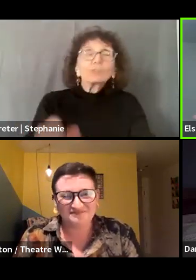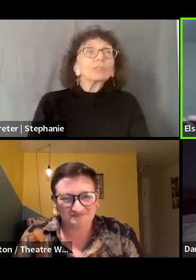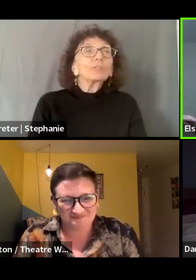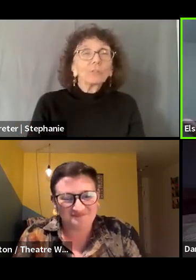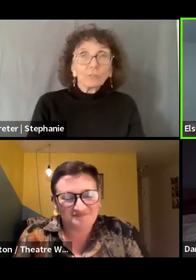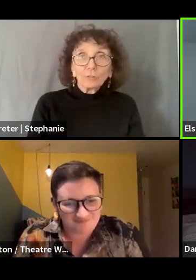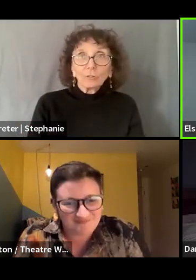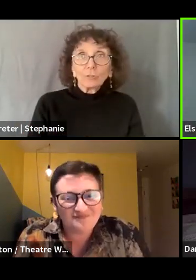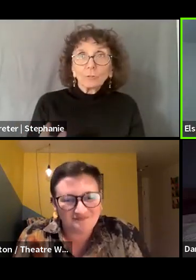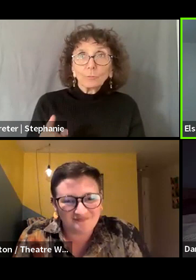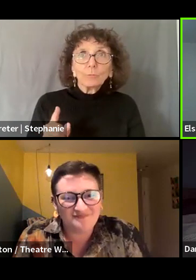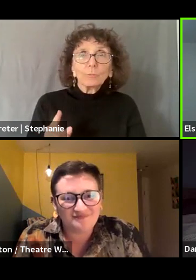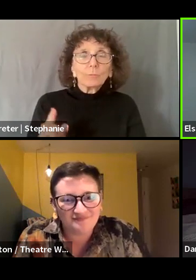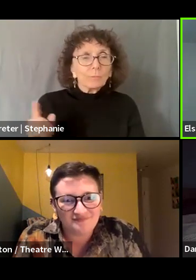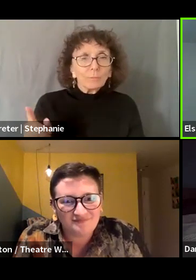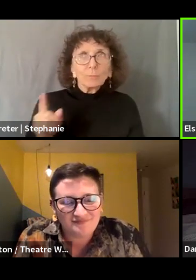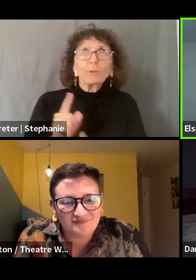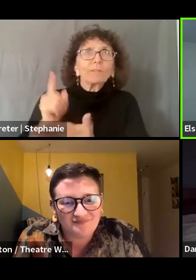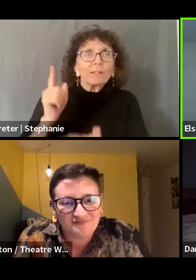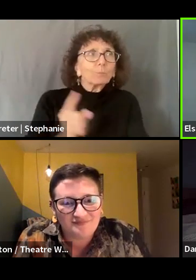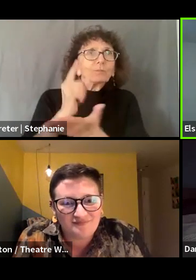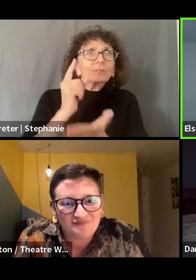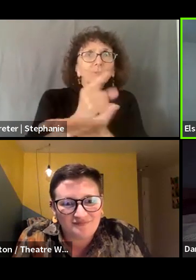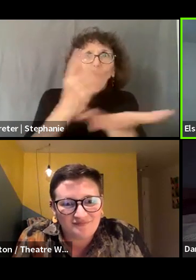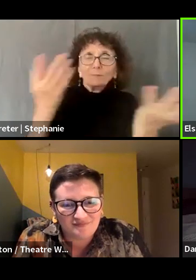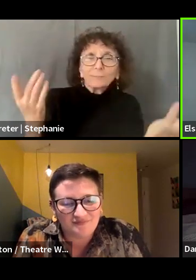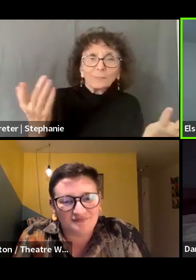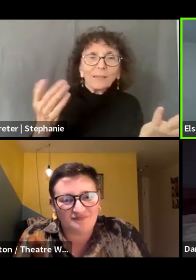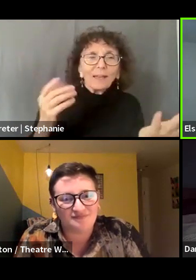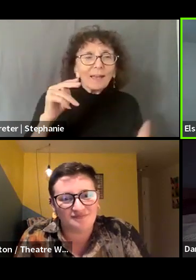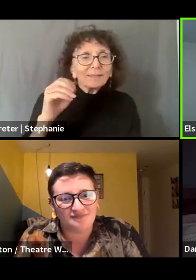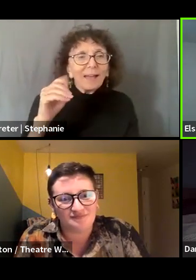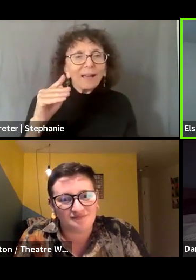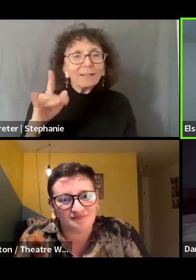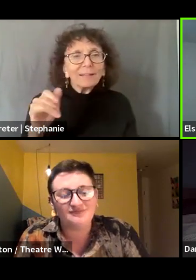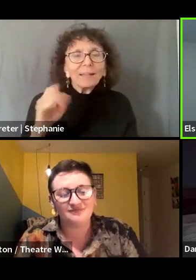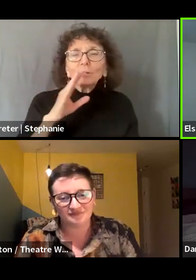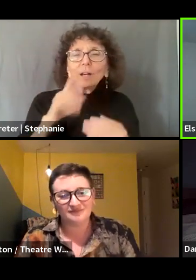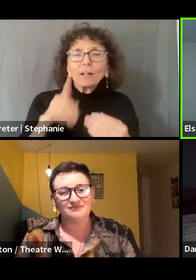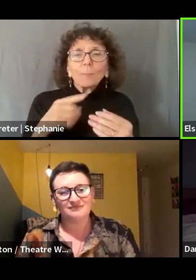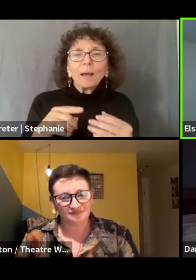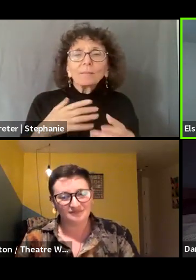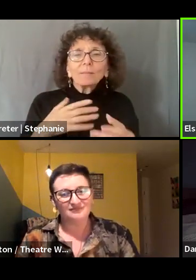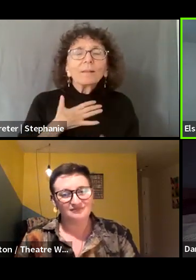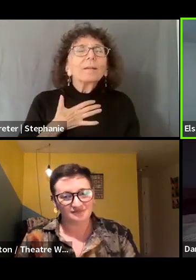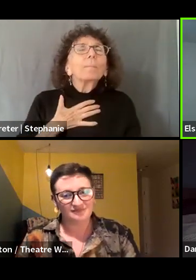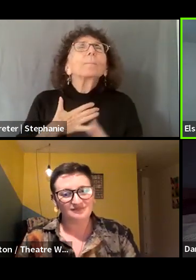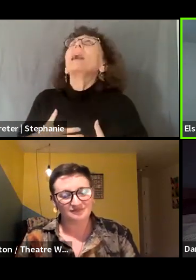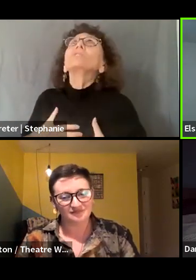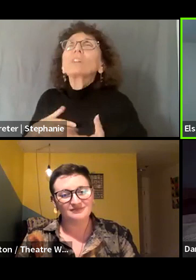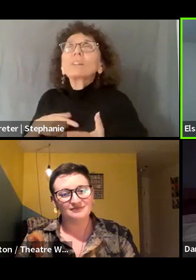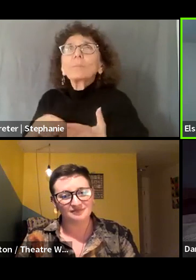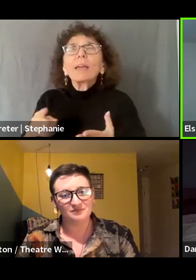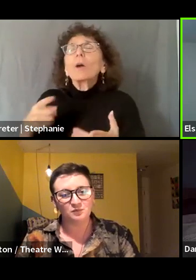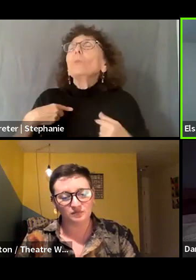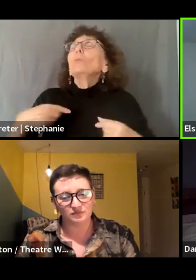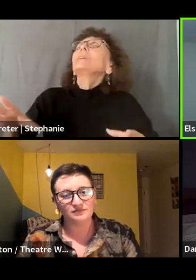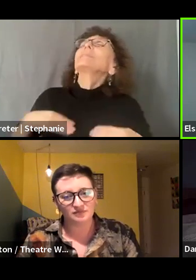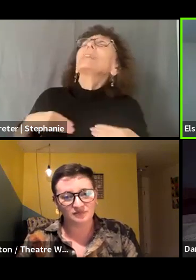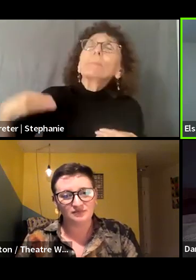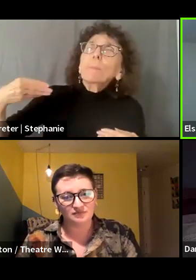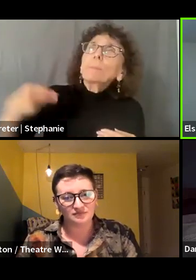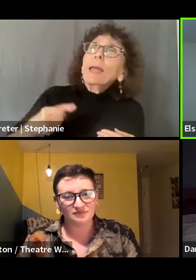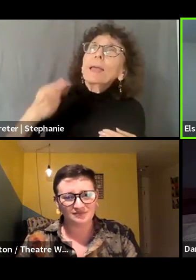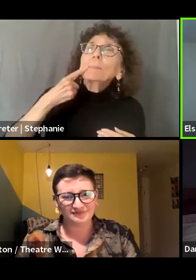And, you know, I think, Natalie, you brought up like the the passion pay kind of idea that like we take the low pay because we have job